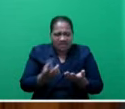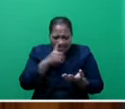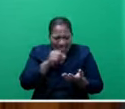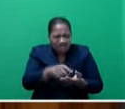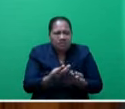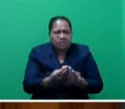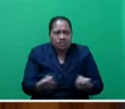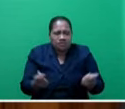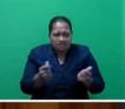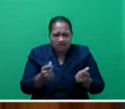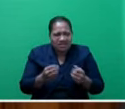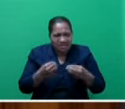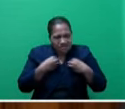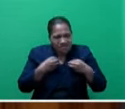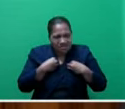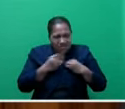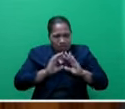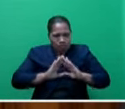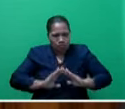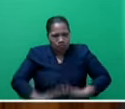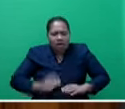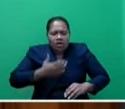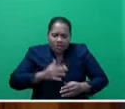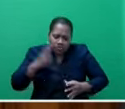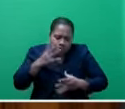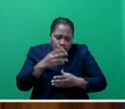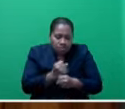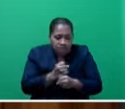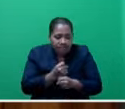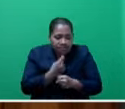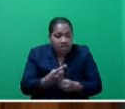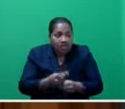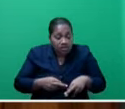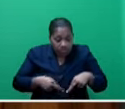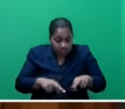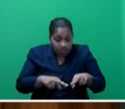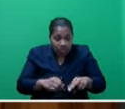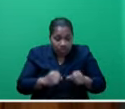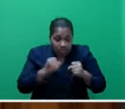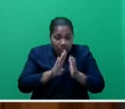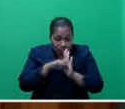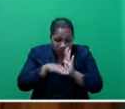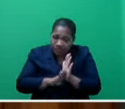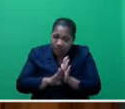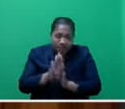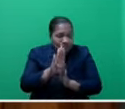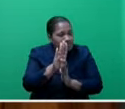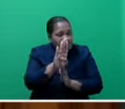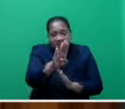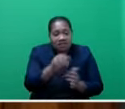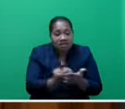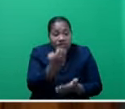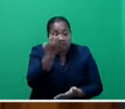I would like to conclude, Mr. Speaker, by stressing that the road to a vibrant, resilient, and self-sufficient economy